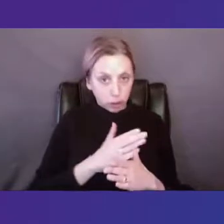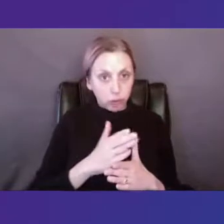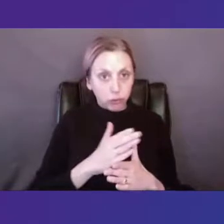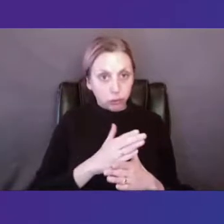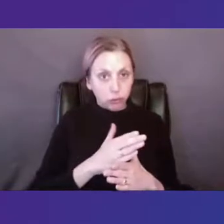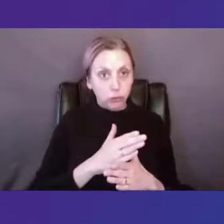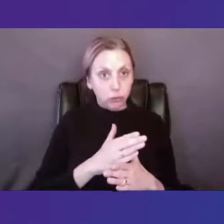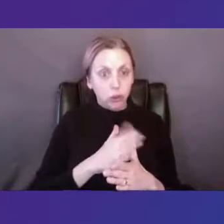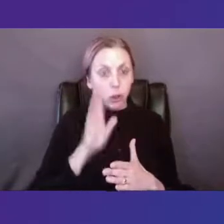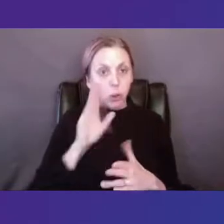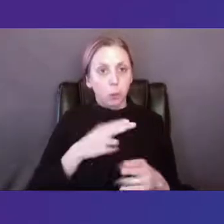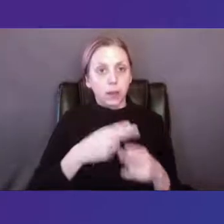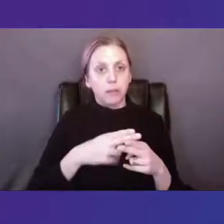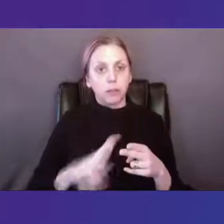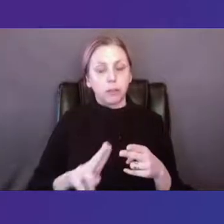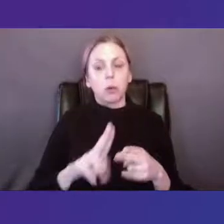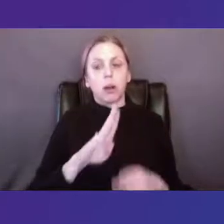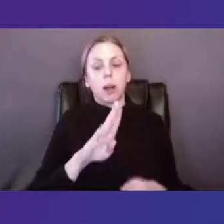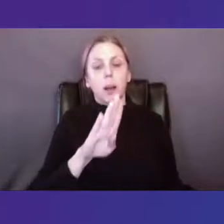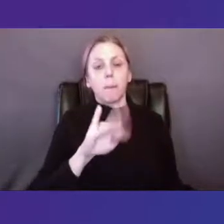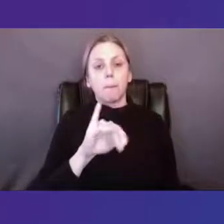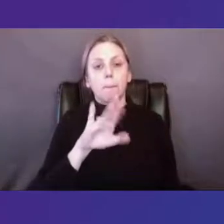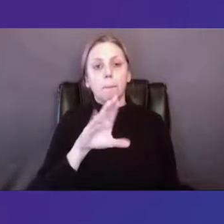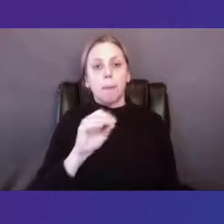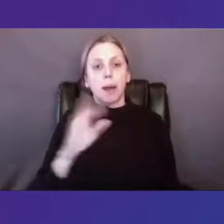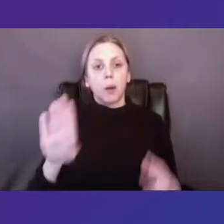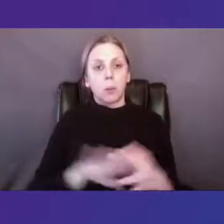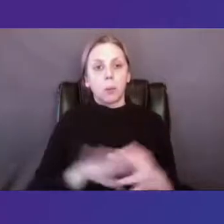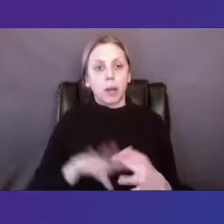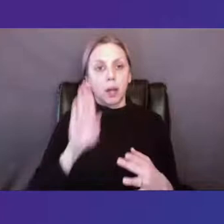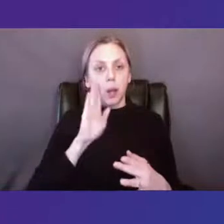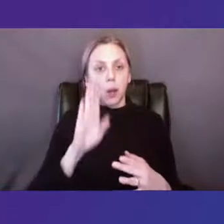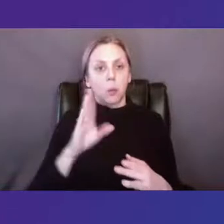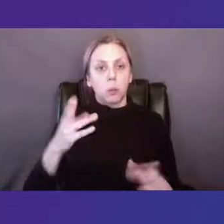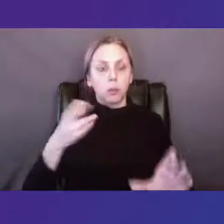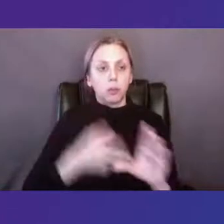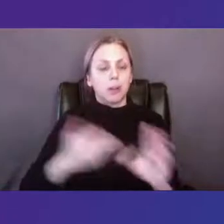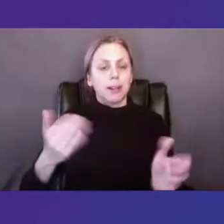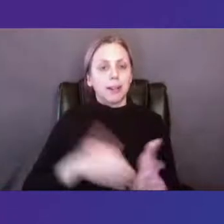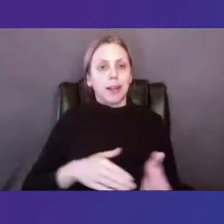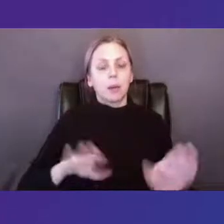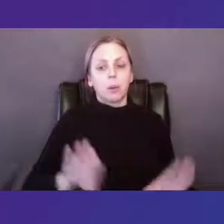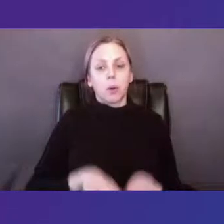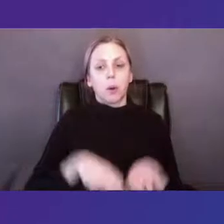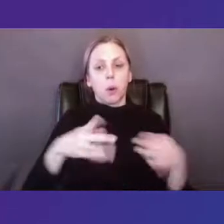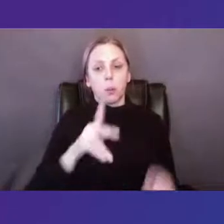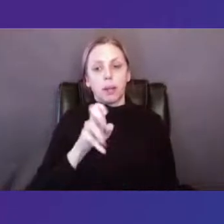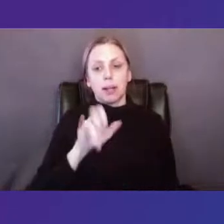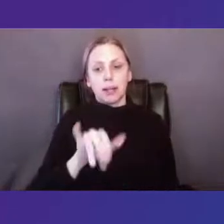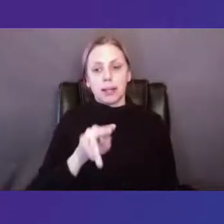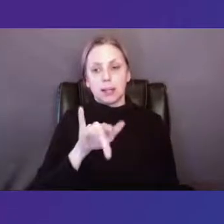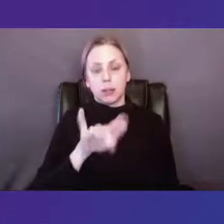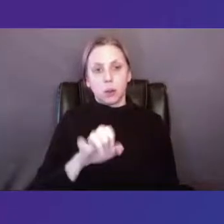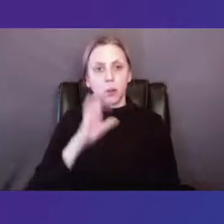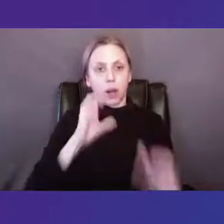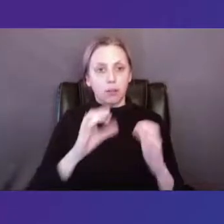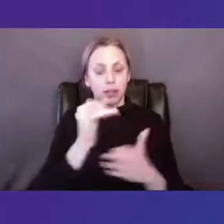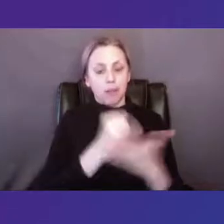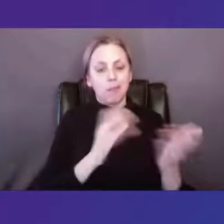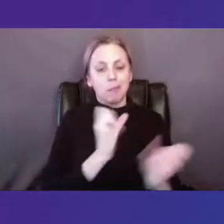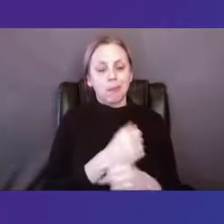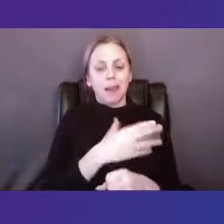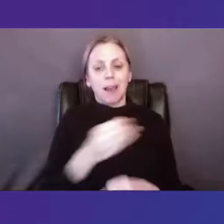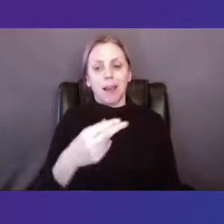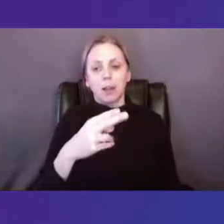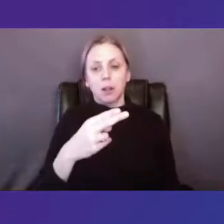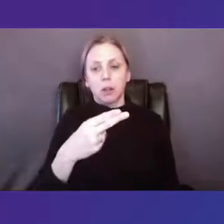short bio break and we will resume right after with our opening keynote conversation art making and humanity